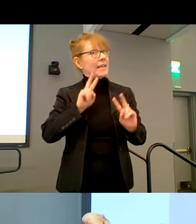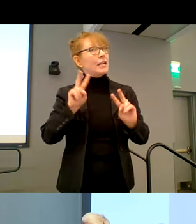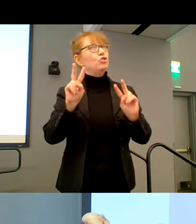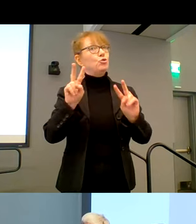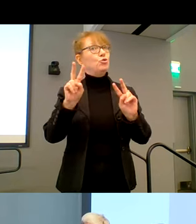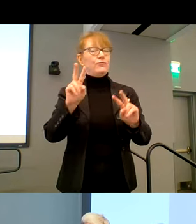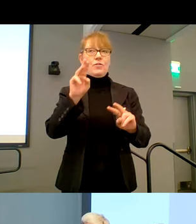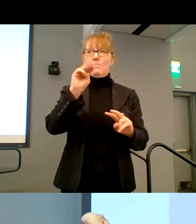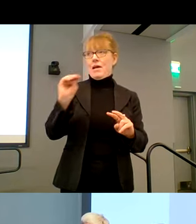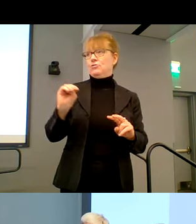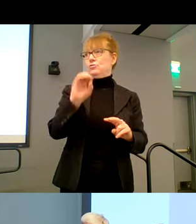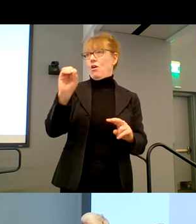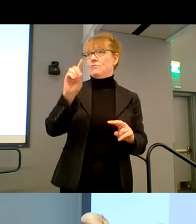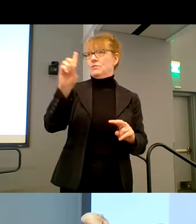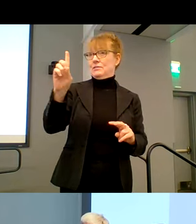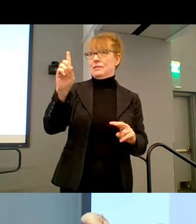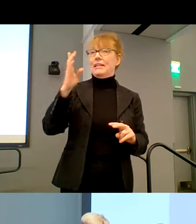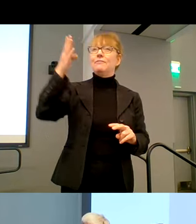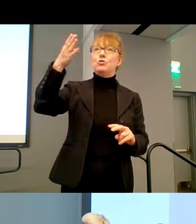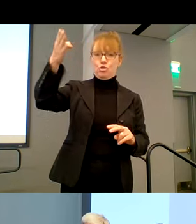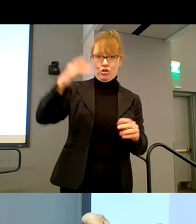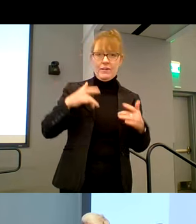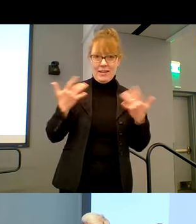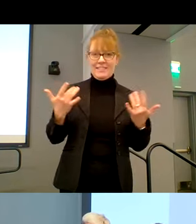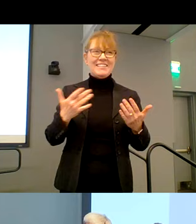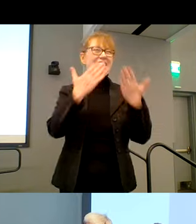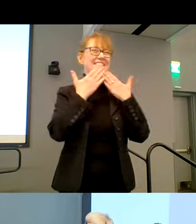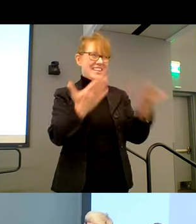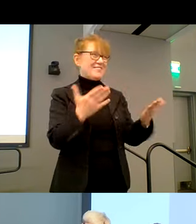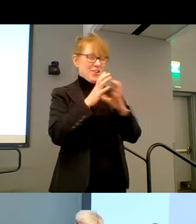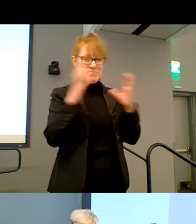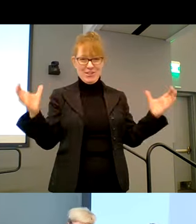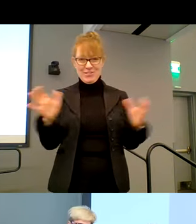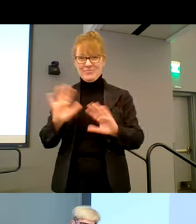Office on Disability Future Events. Thank you very much.